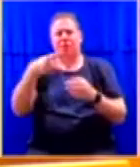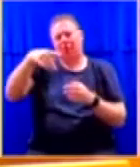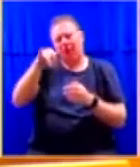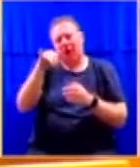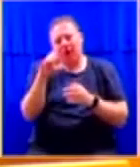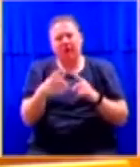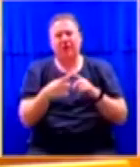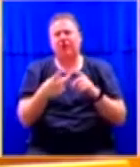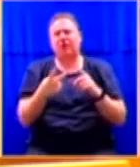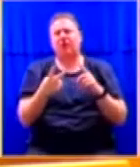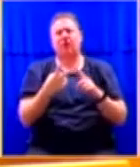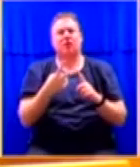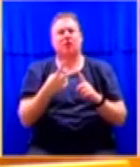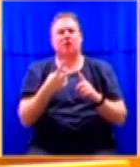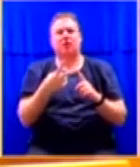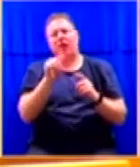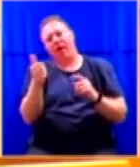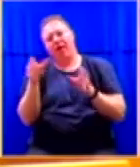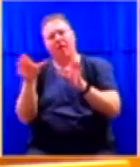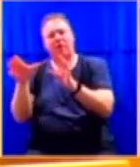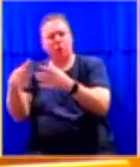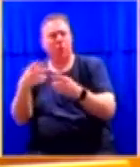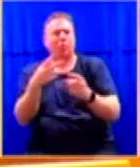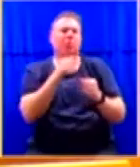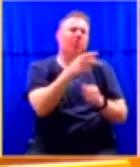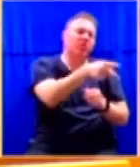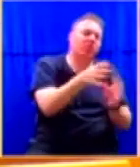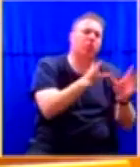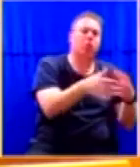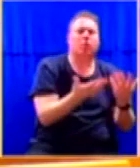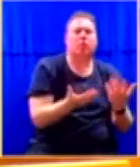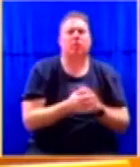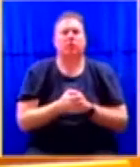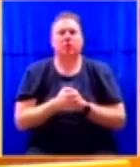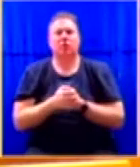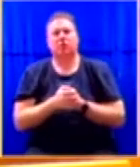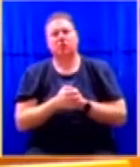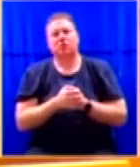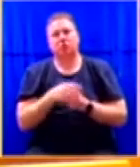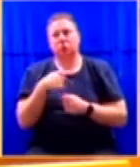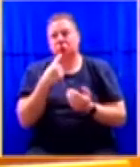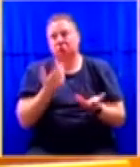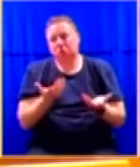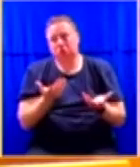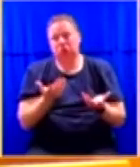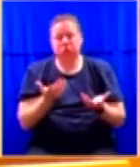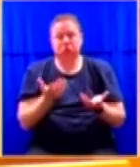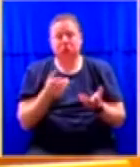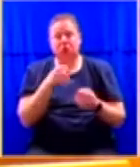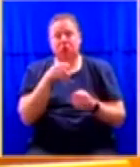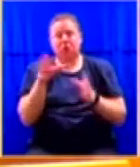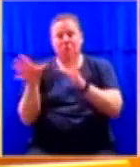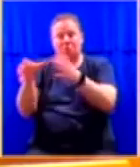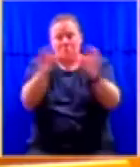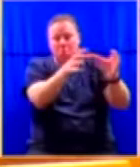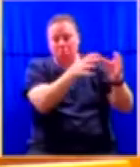in this other body and this other body, and we say those entities obviously